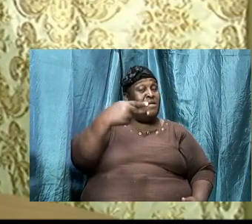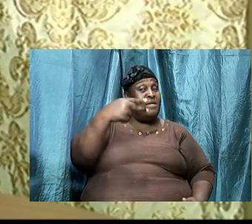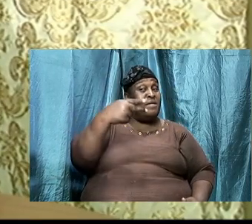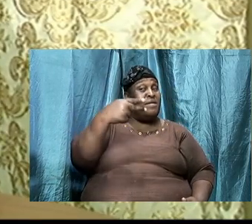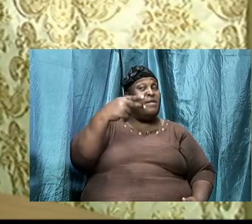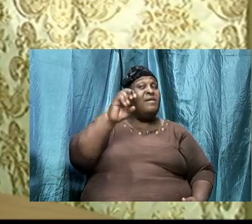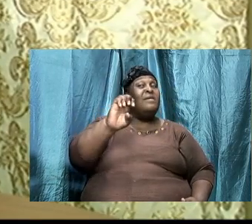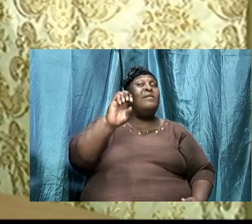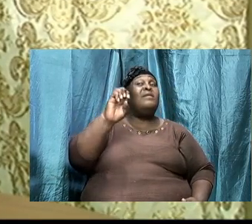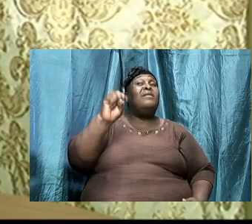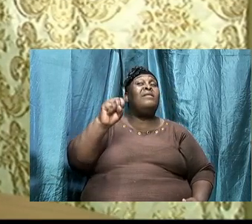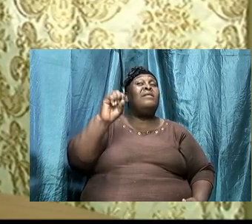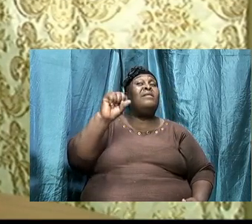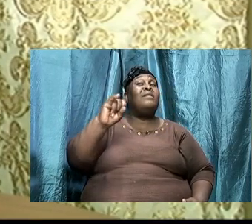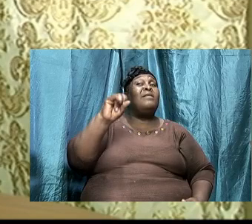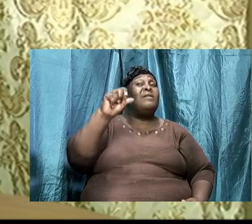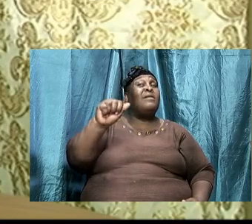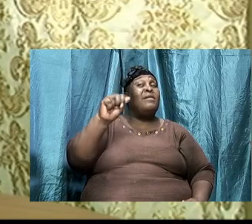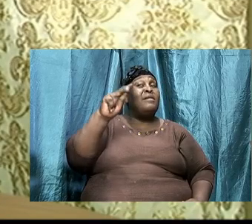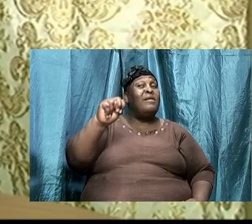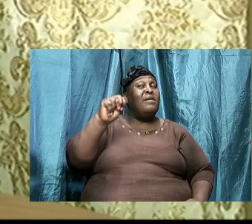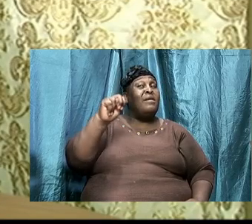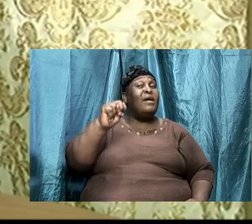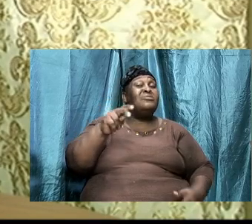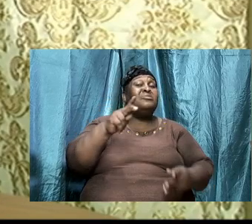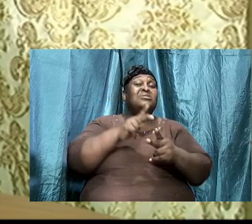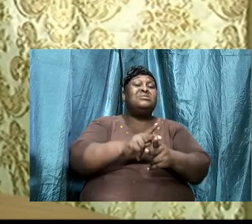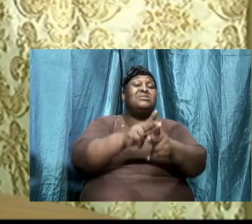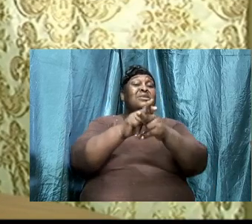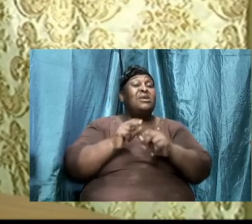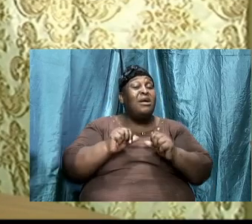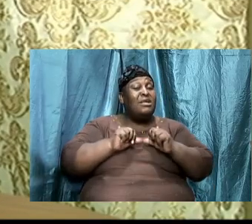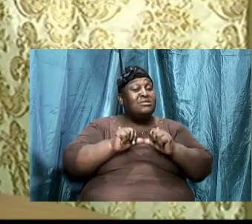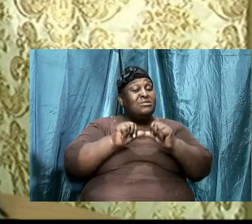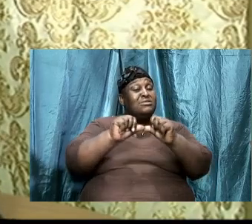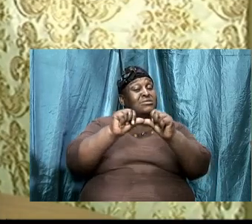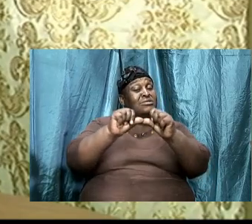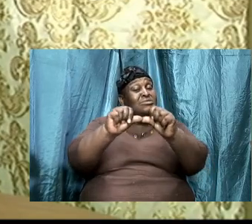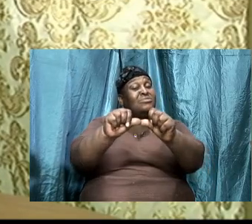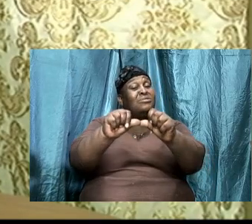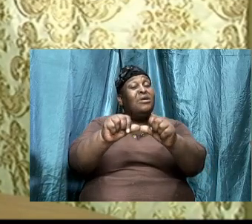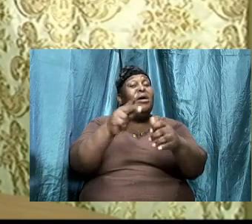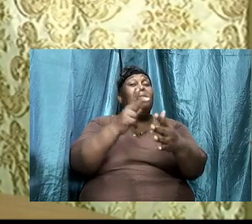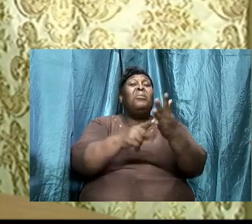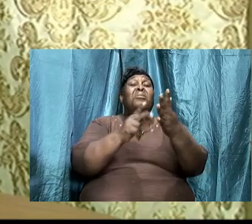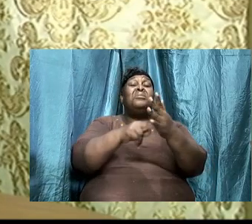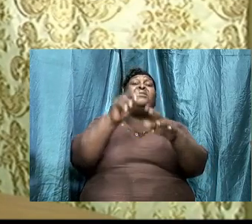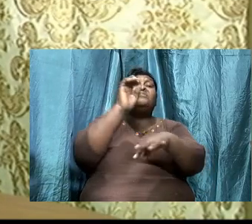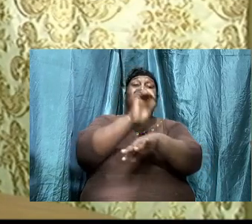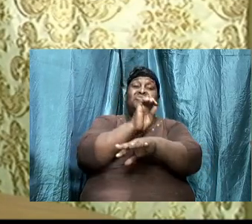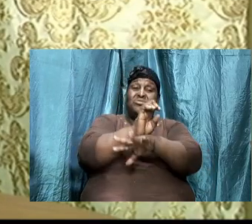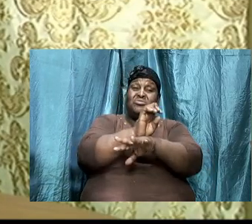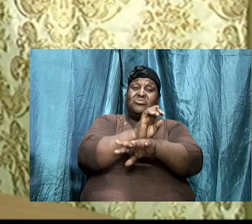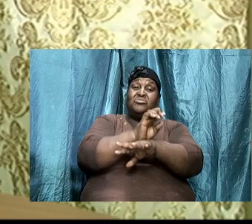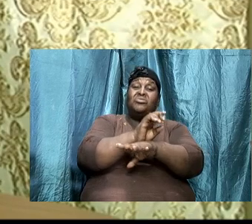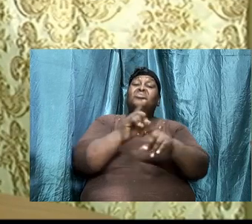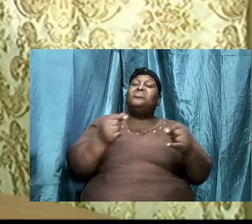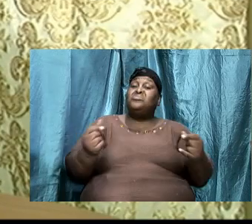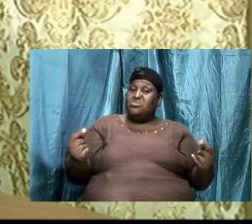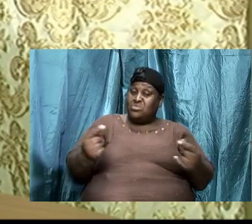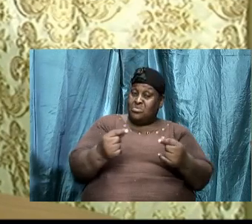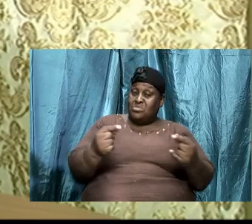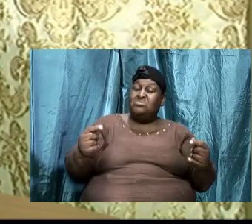And we'll just keep this thing going as a part, you know, of our church doing. You know, it's a wonderful thing.